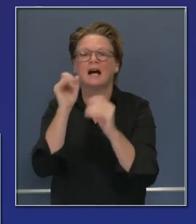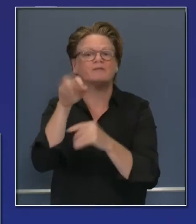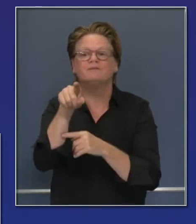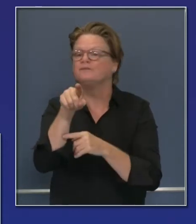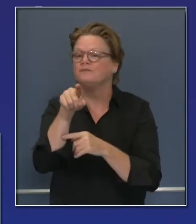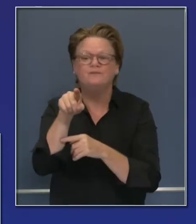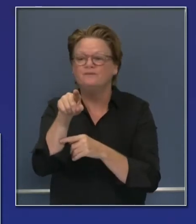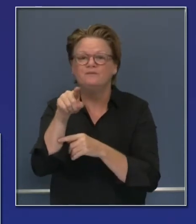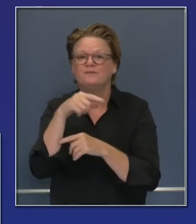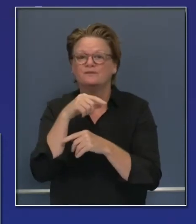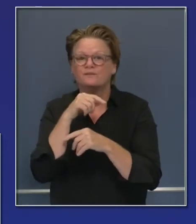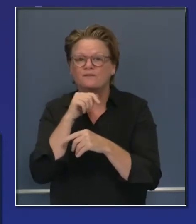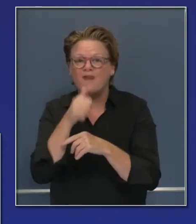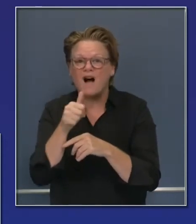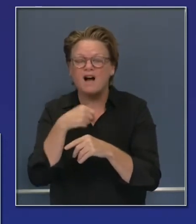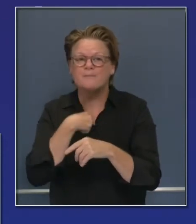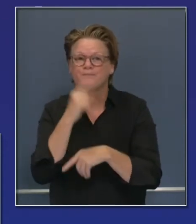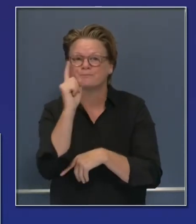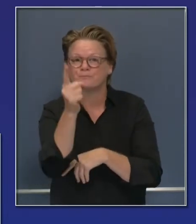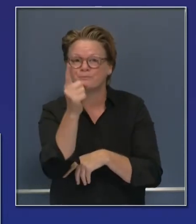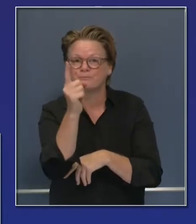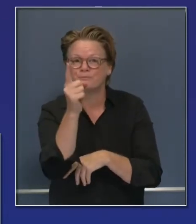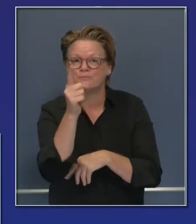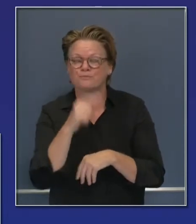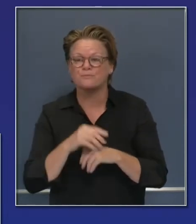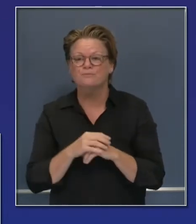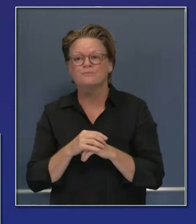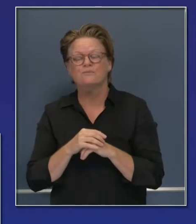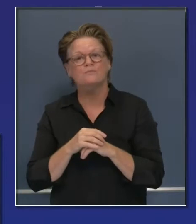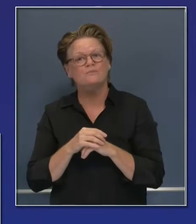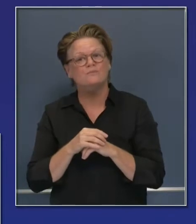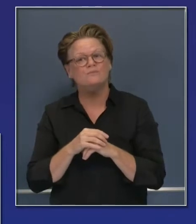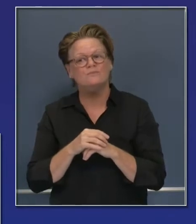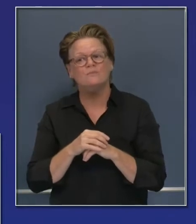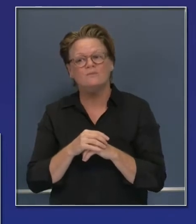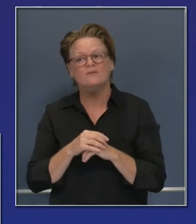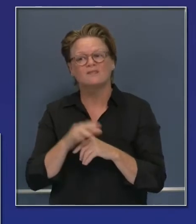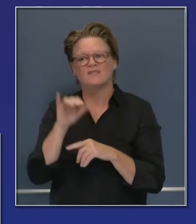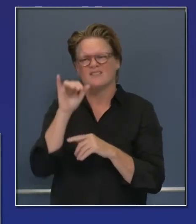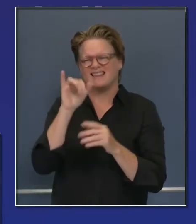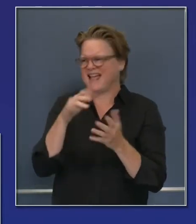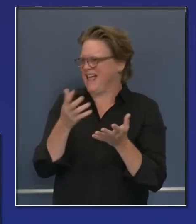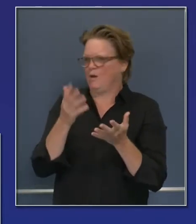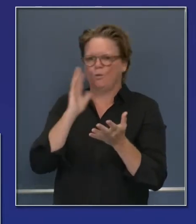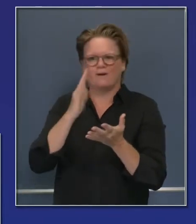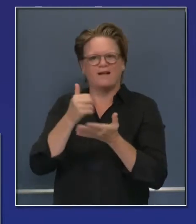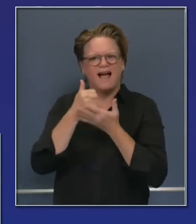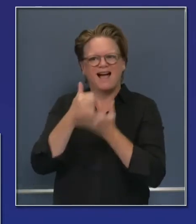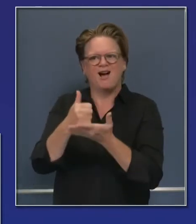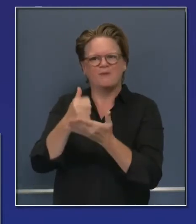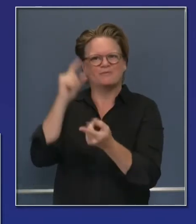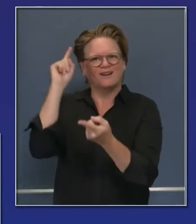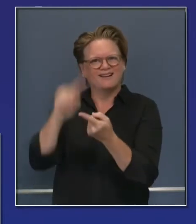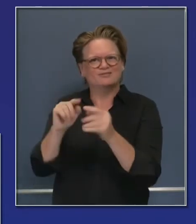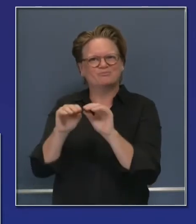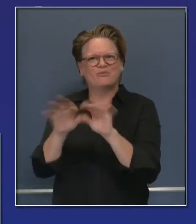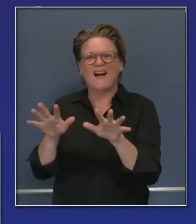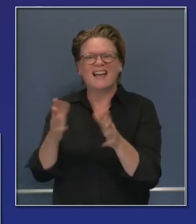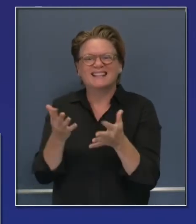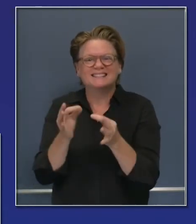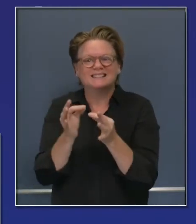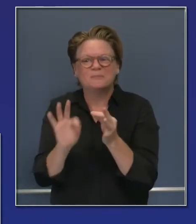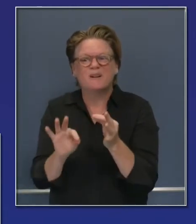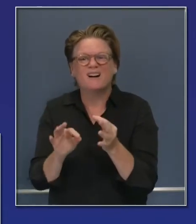protect you not only from the spread of this virus or mitigate the spread, but also impact the upcoming flu season in a meaningful way.